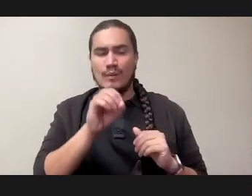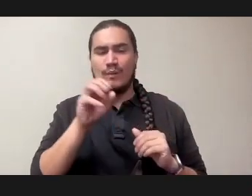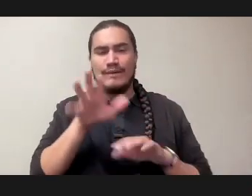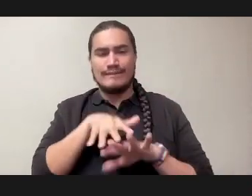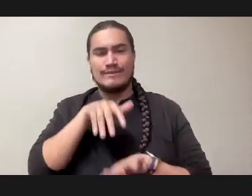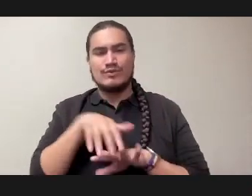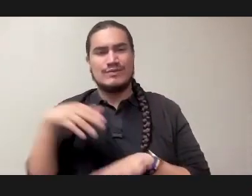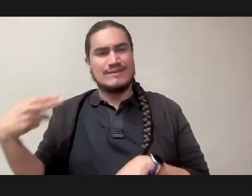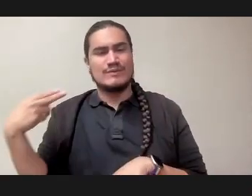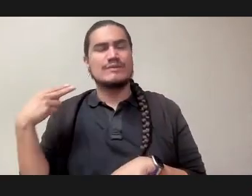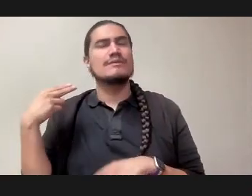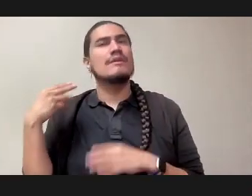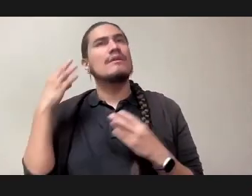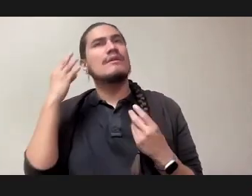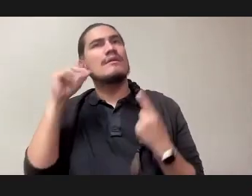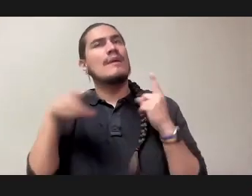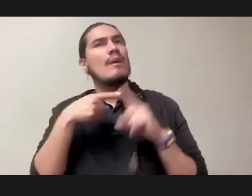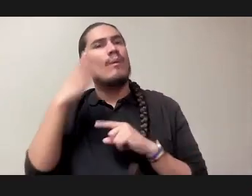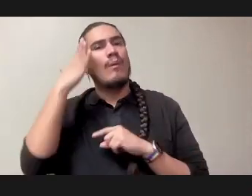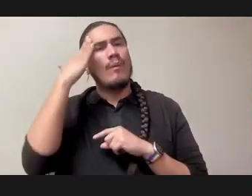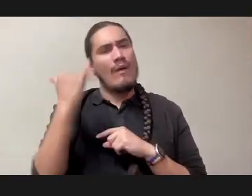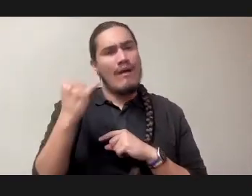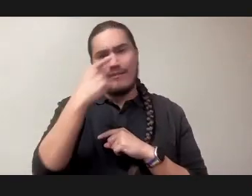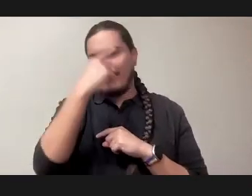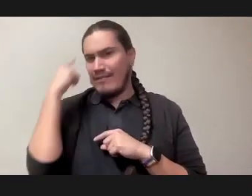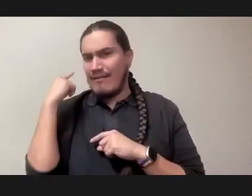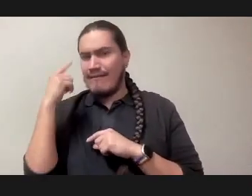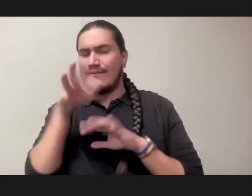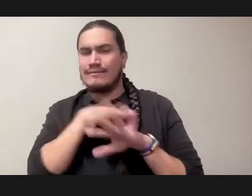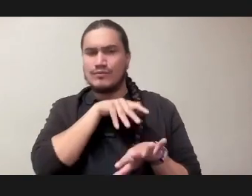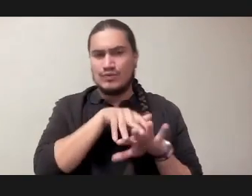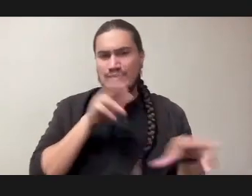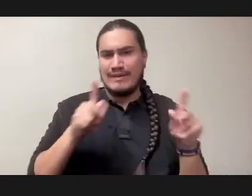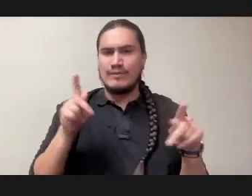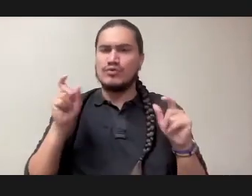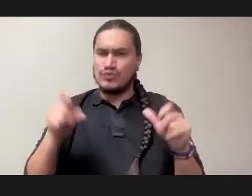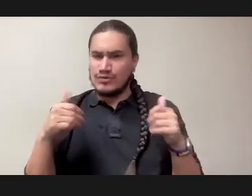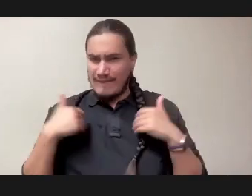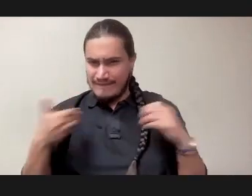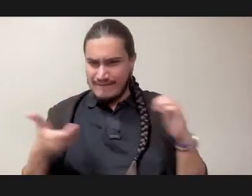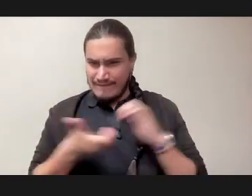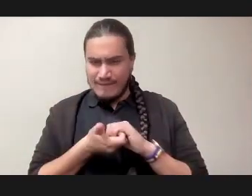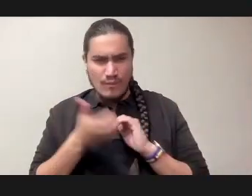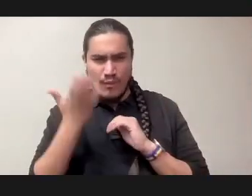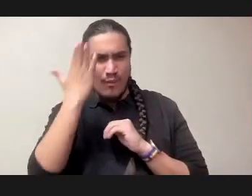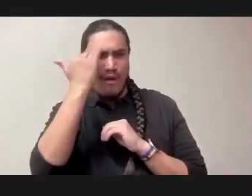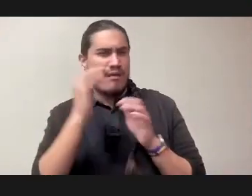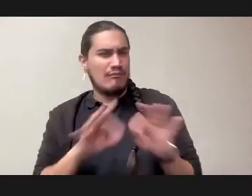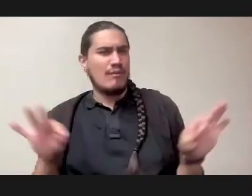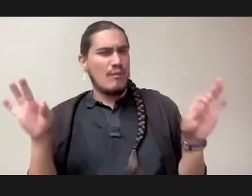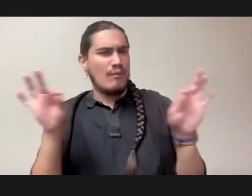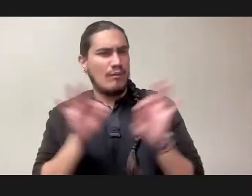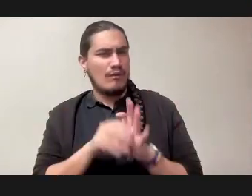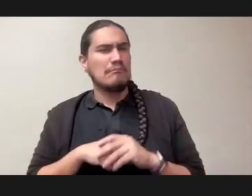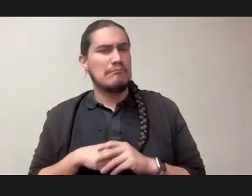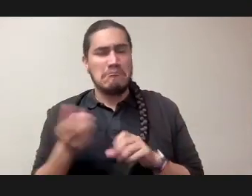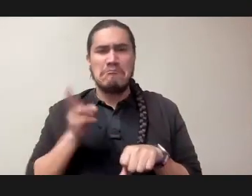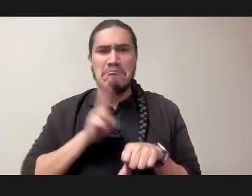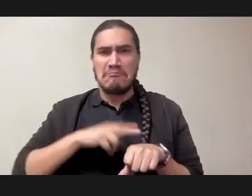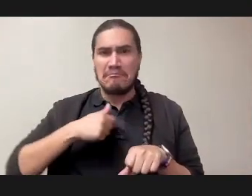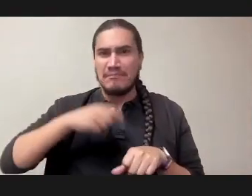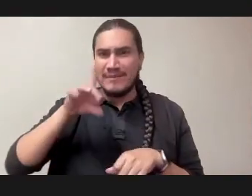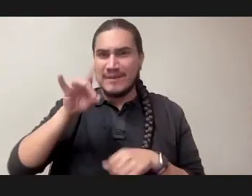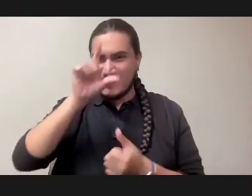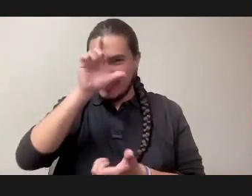the question, why should black and indigenous people be in solidarity? Right, like of course I actually believe in all this, and I'm